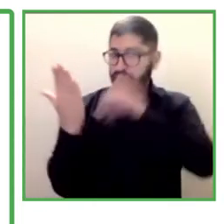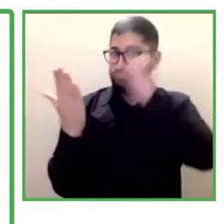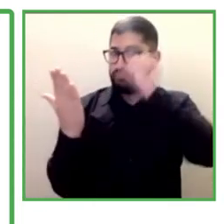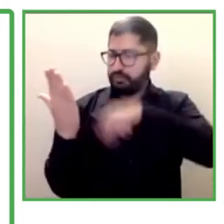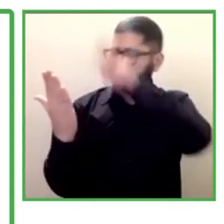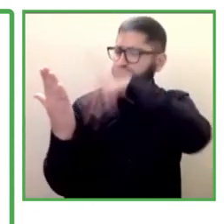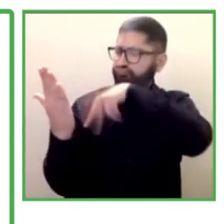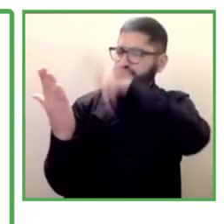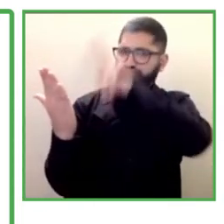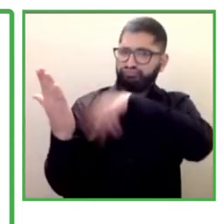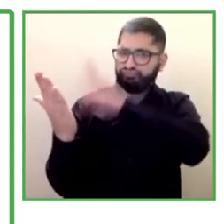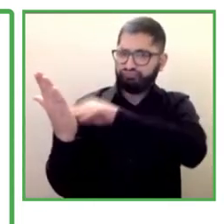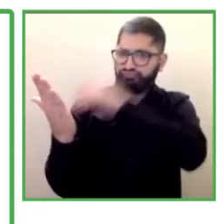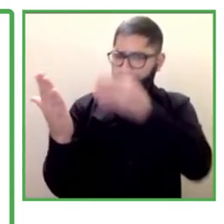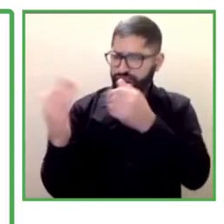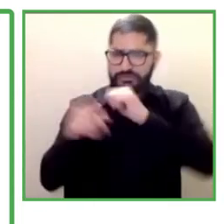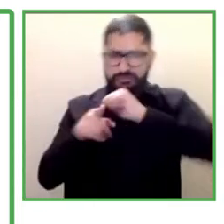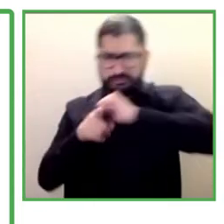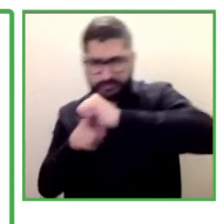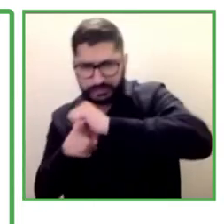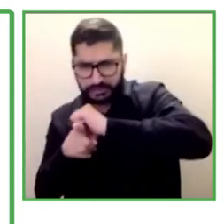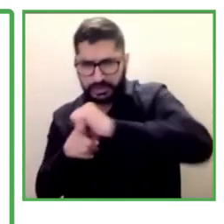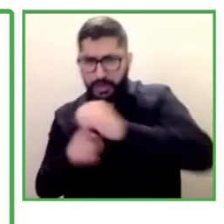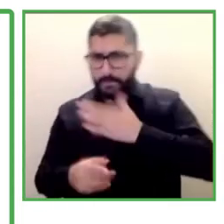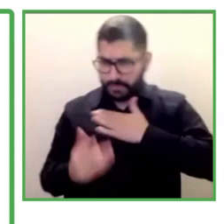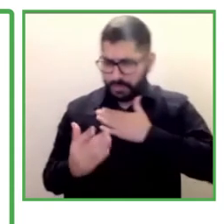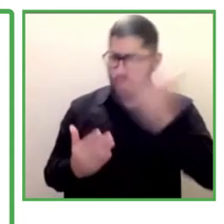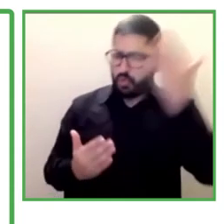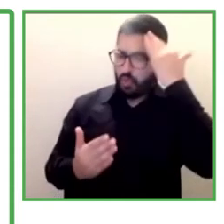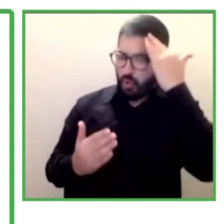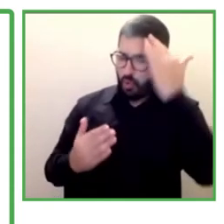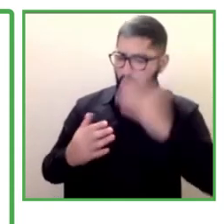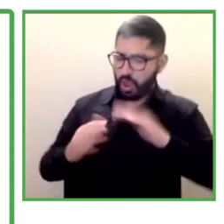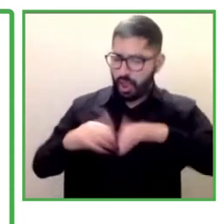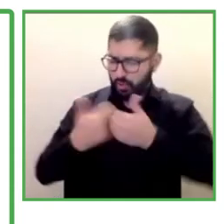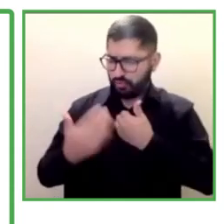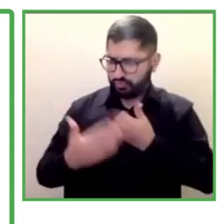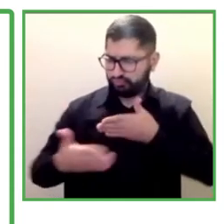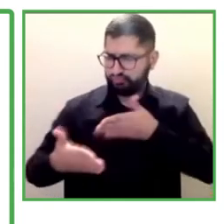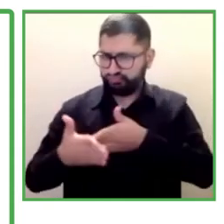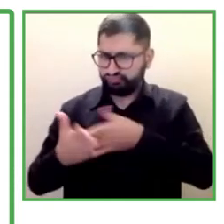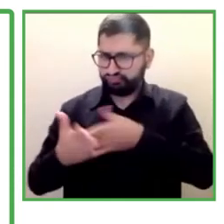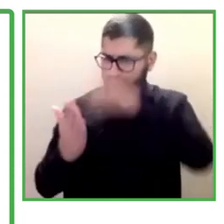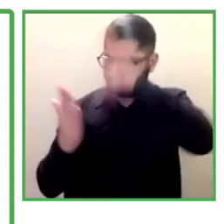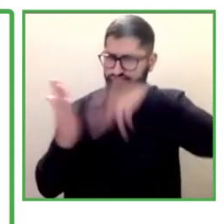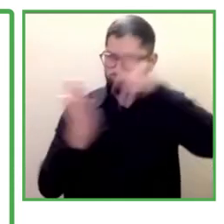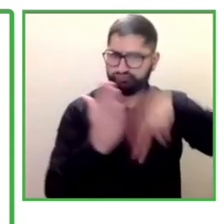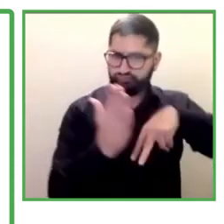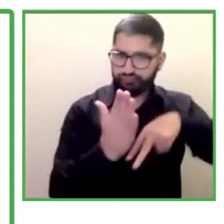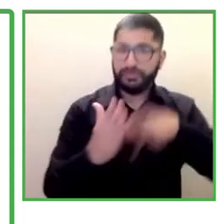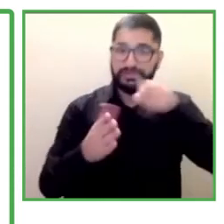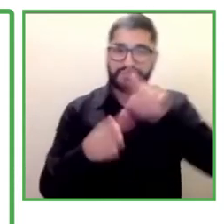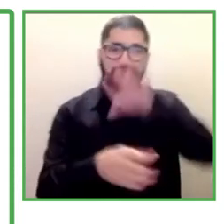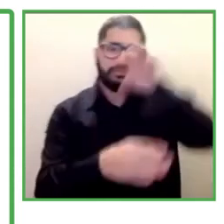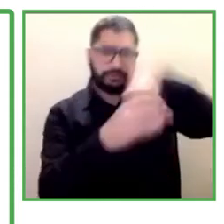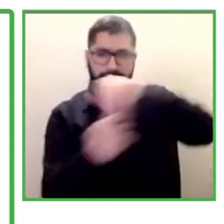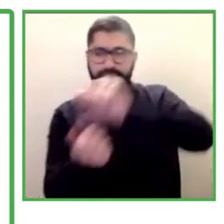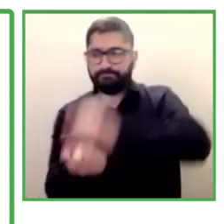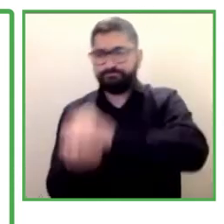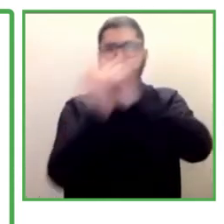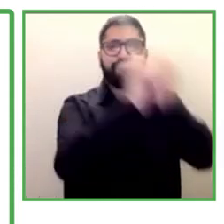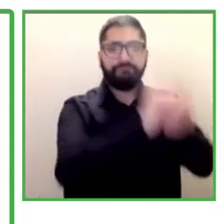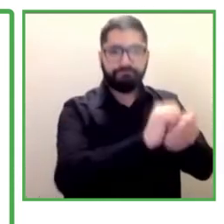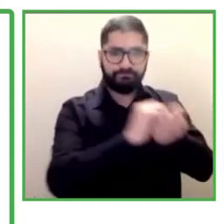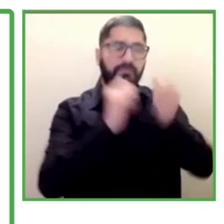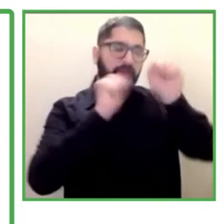They can try out their knowledge. We have a model of inscription of application form.